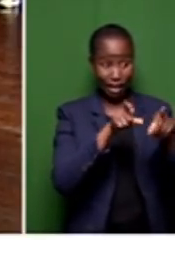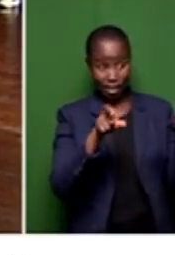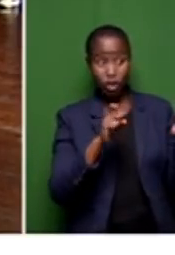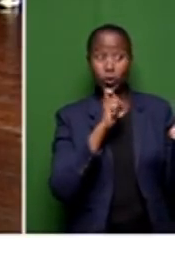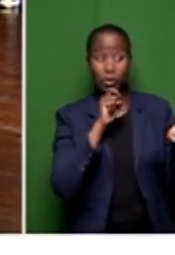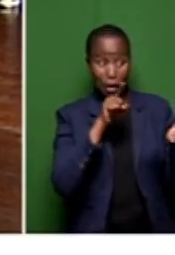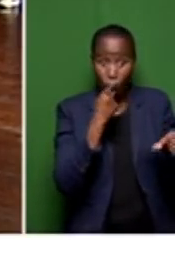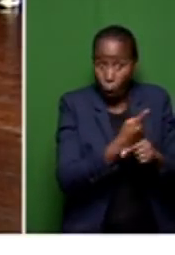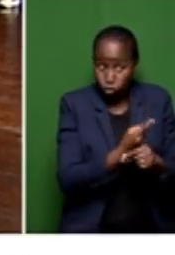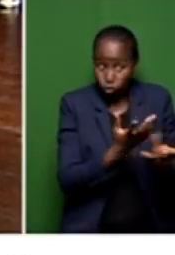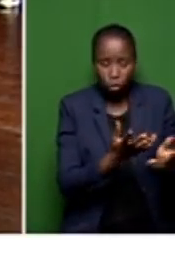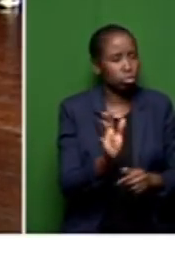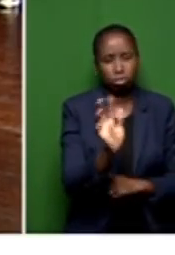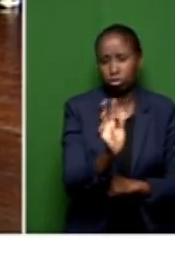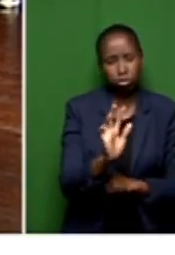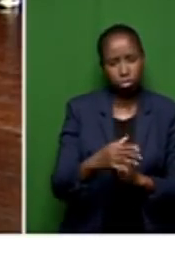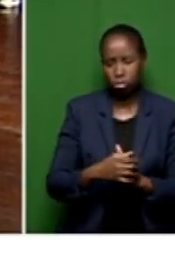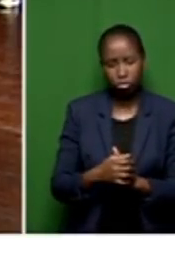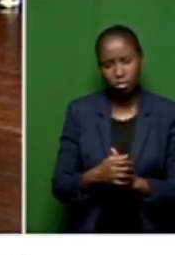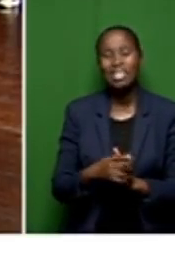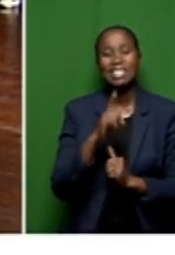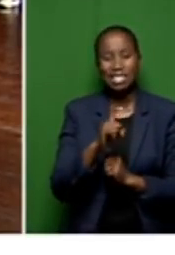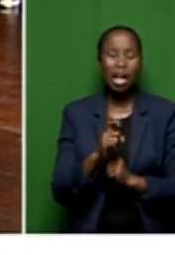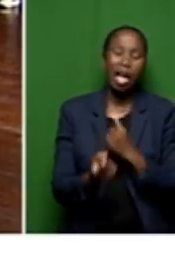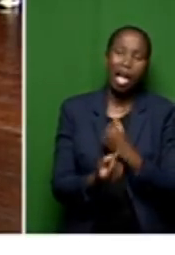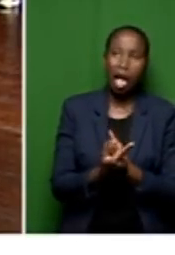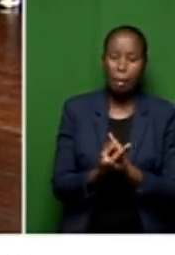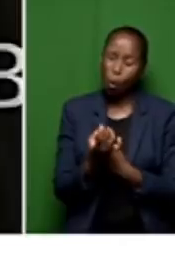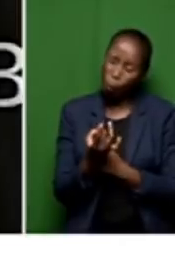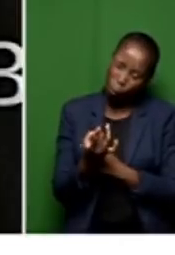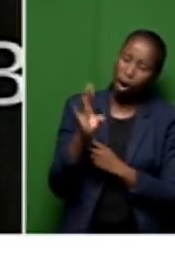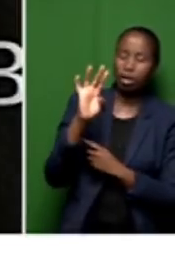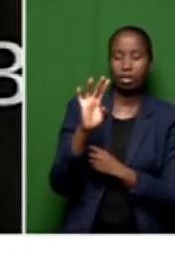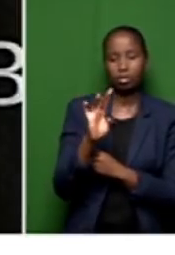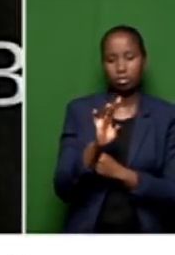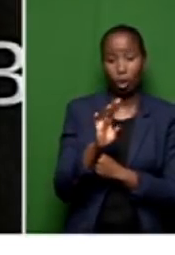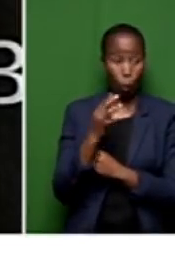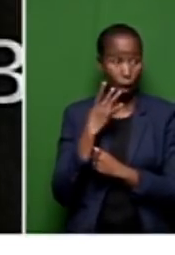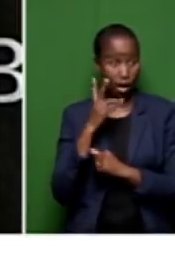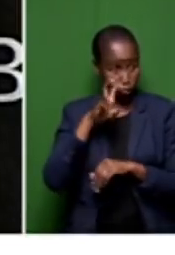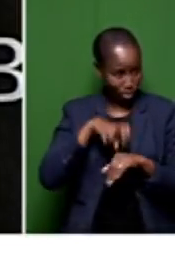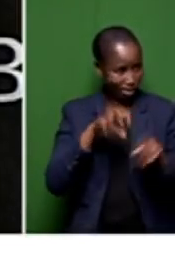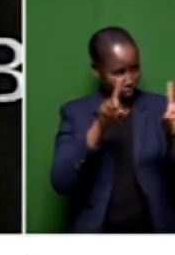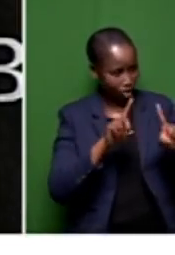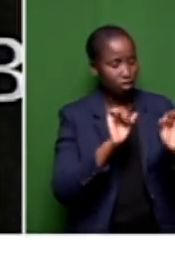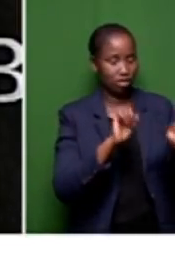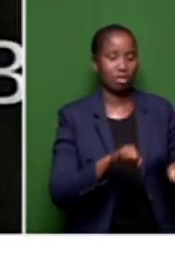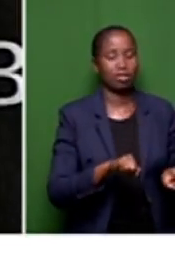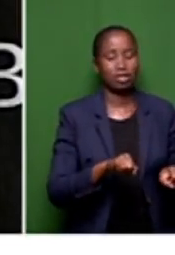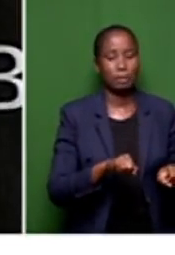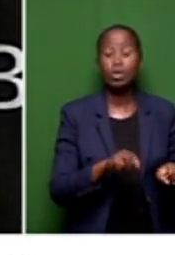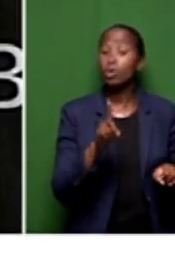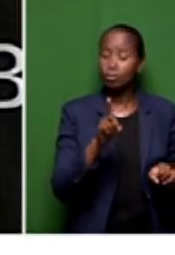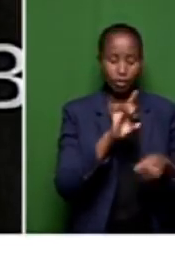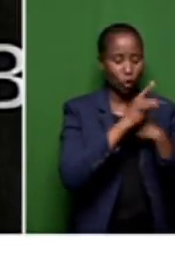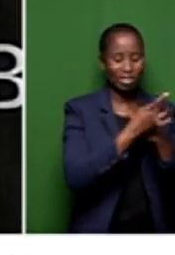-day occurrence. It happens as and when a special skill is needed. So the fact that we use consultants